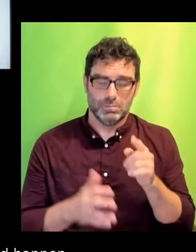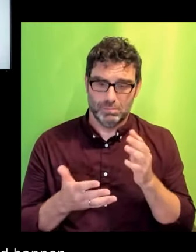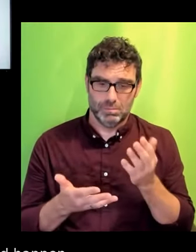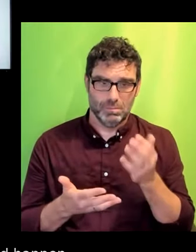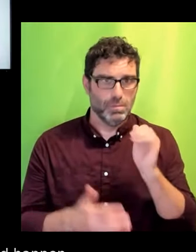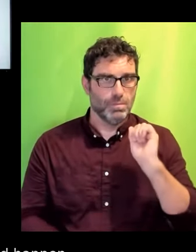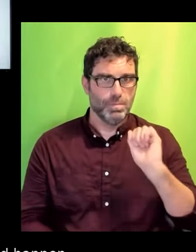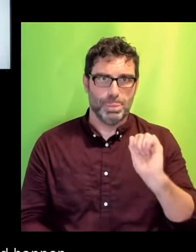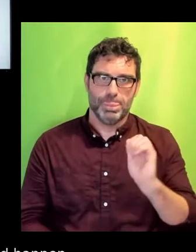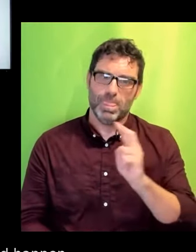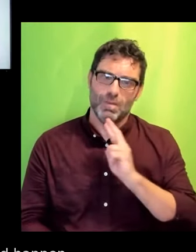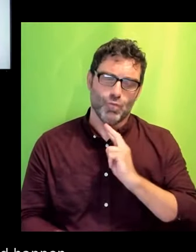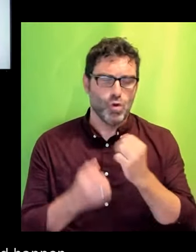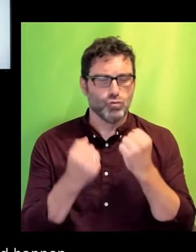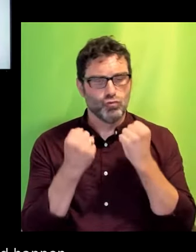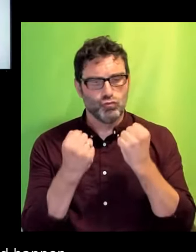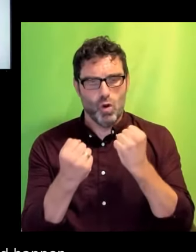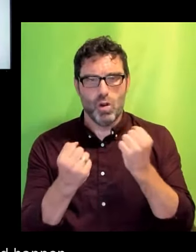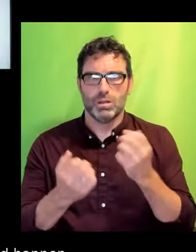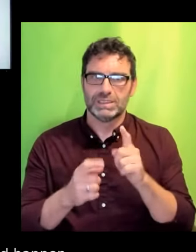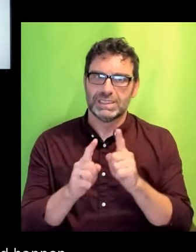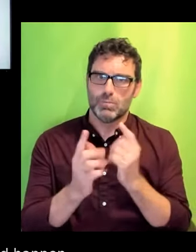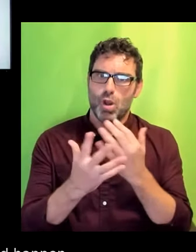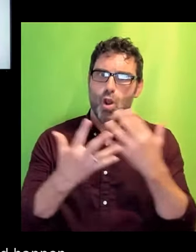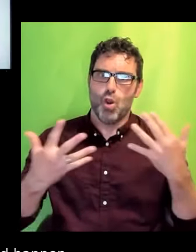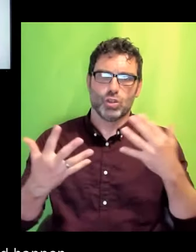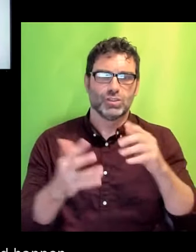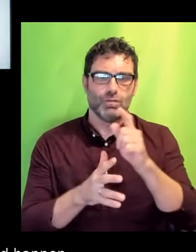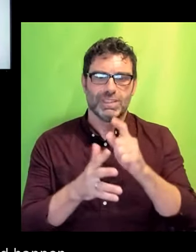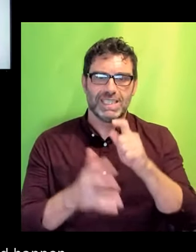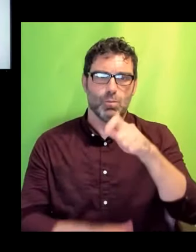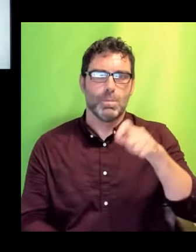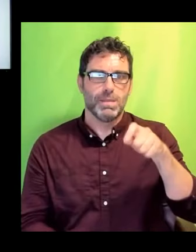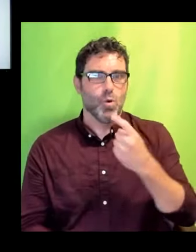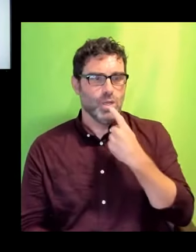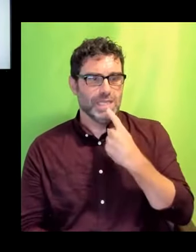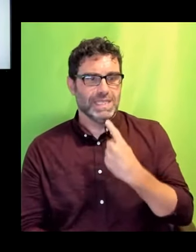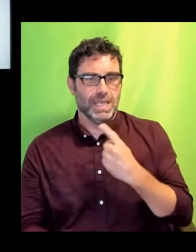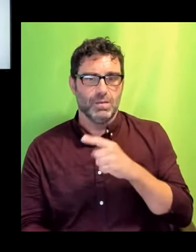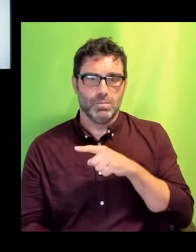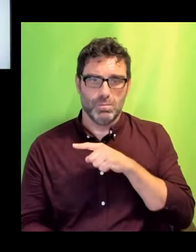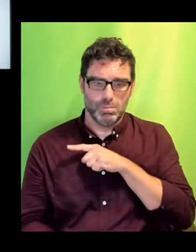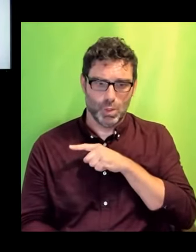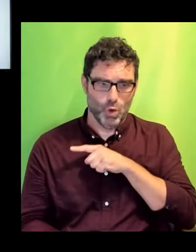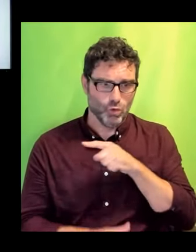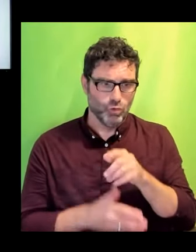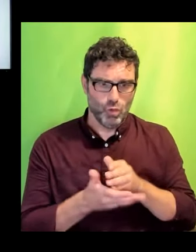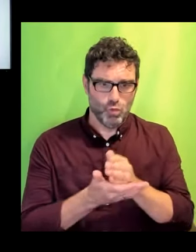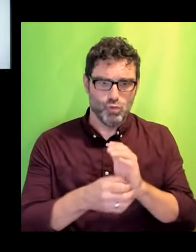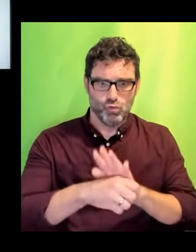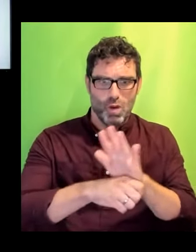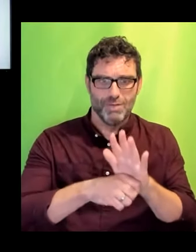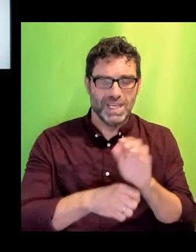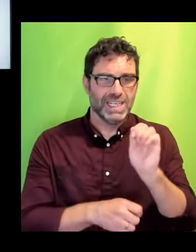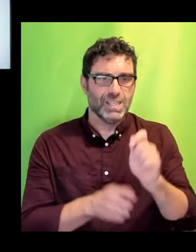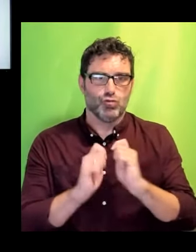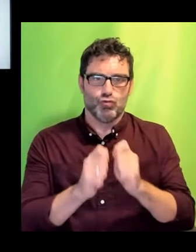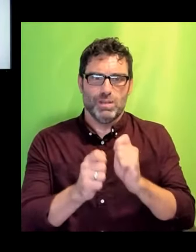people, Jamie was told the treatment open to him will be limited in the time of Covid, that he was a low priority patient.